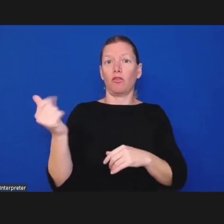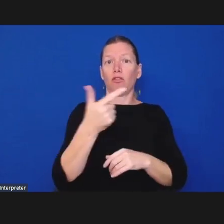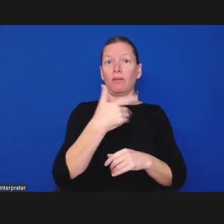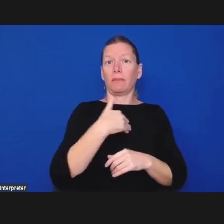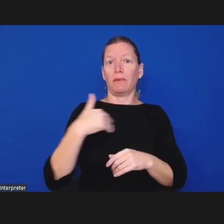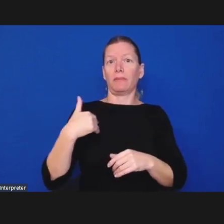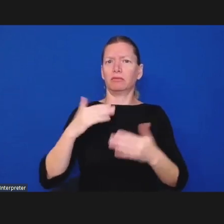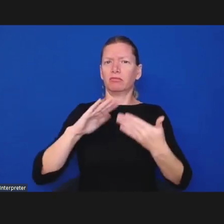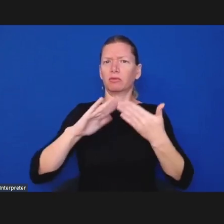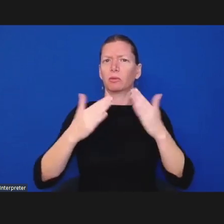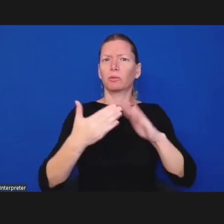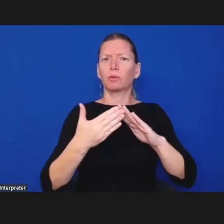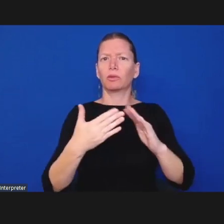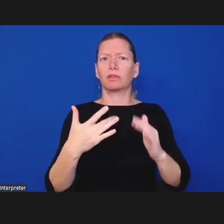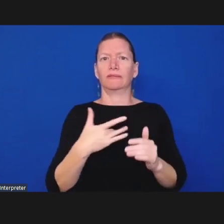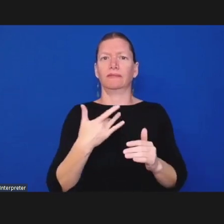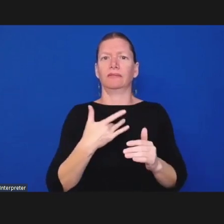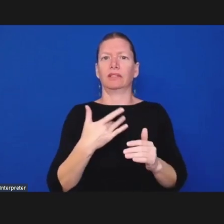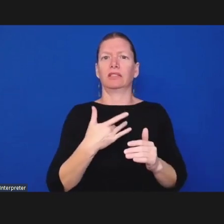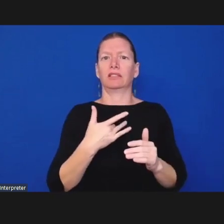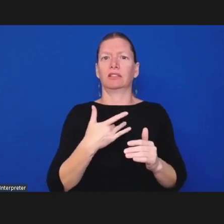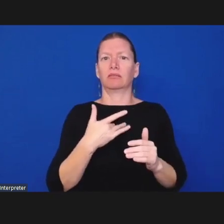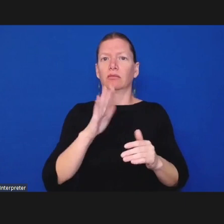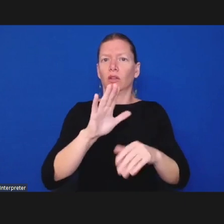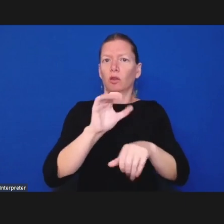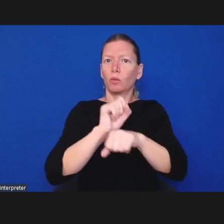that's a little a few more thoughts for me